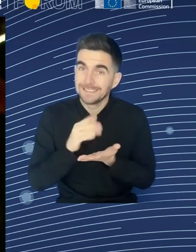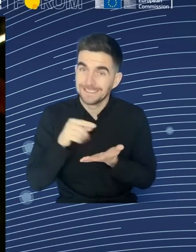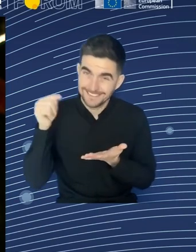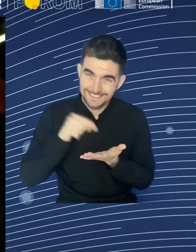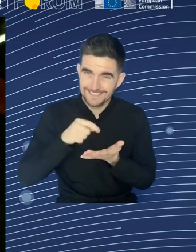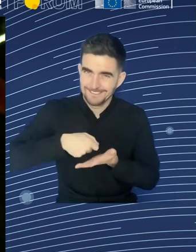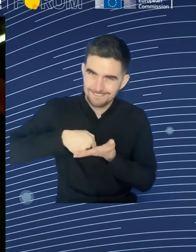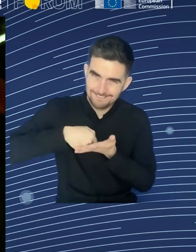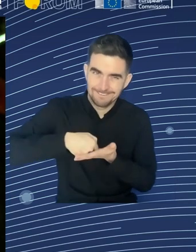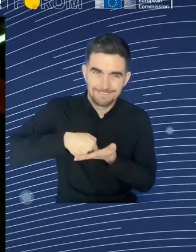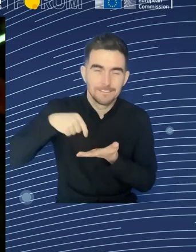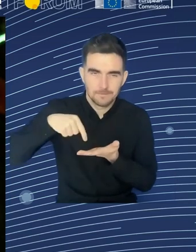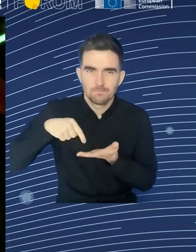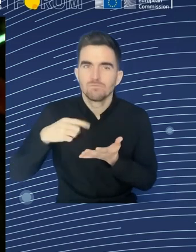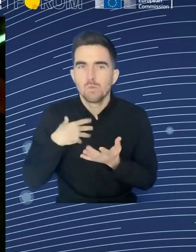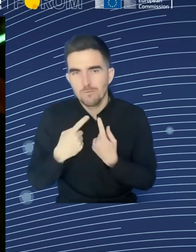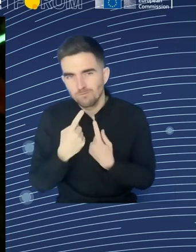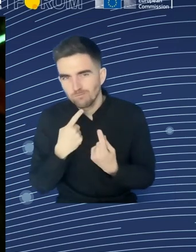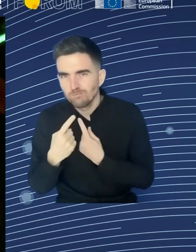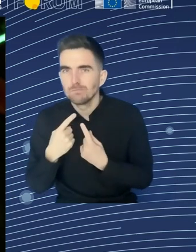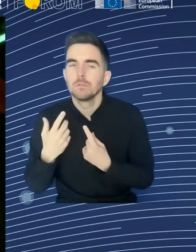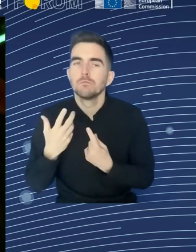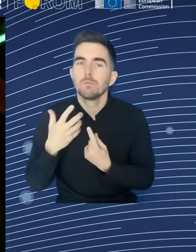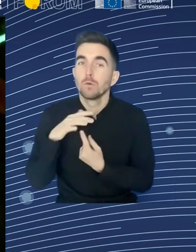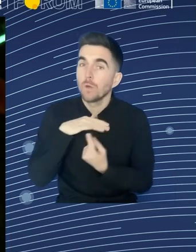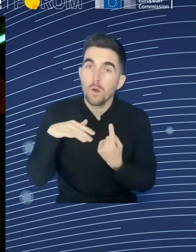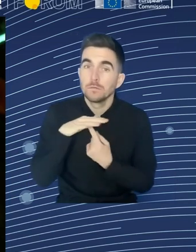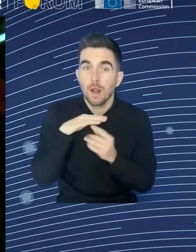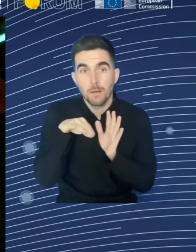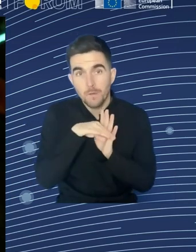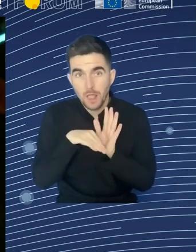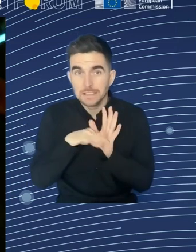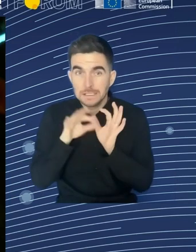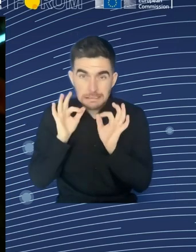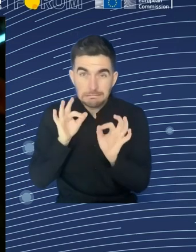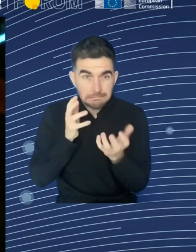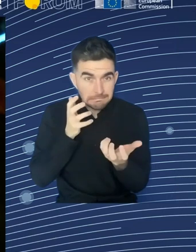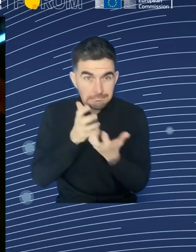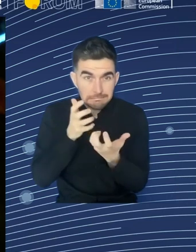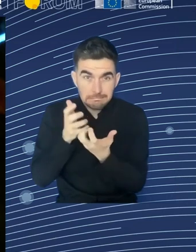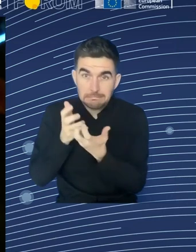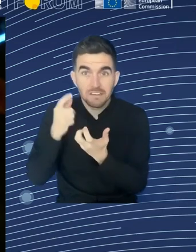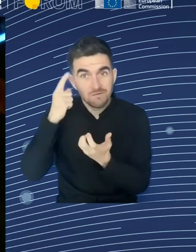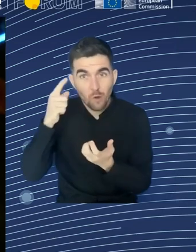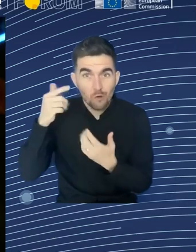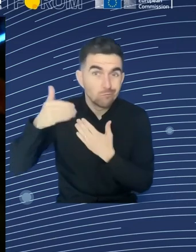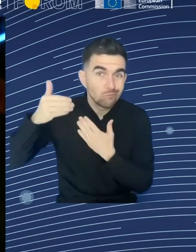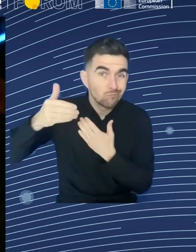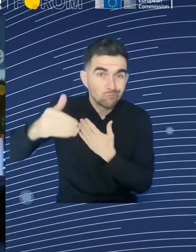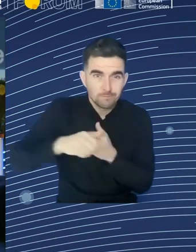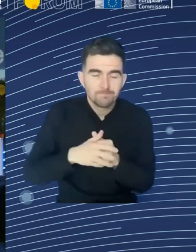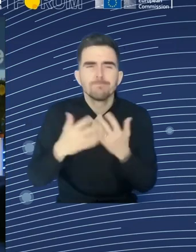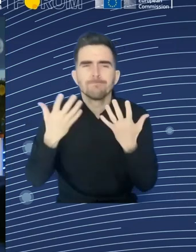the event in English, French and German. You will also see sign language online if you're watching or on the big screen and we have subtitles as well.